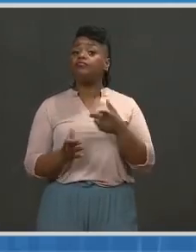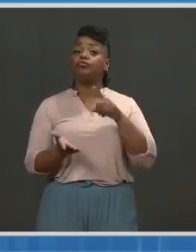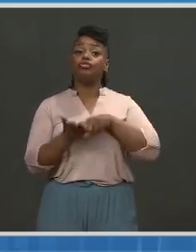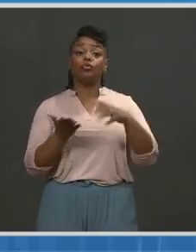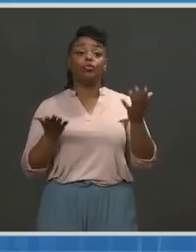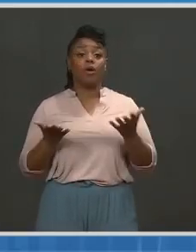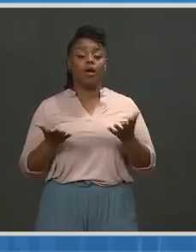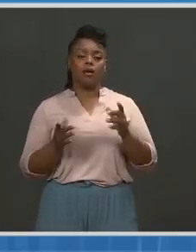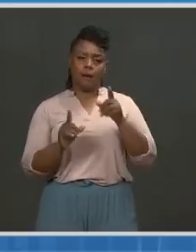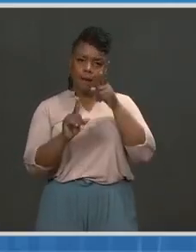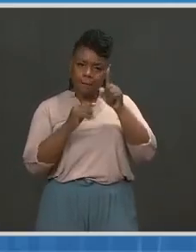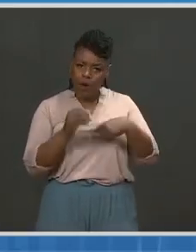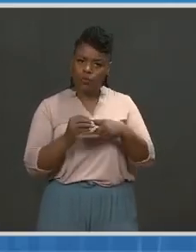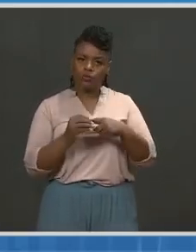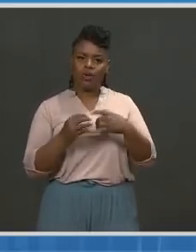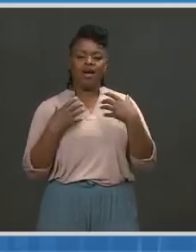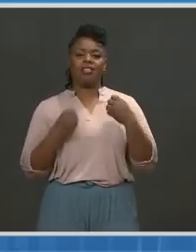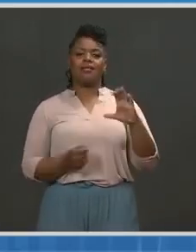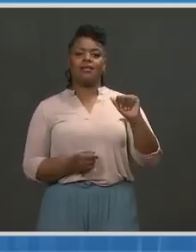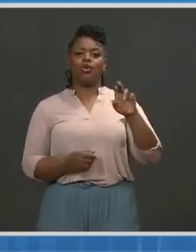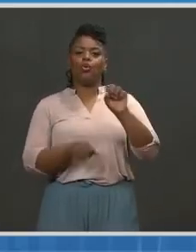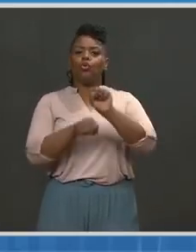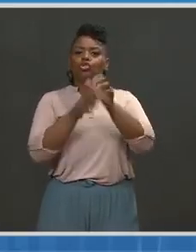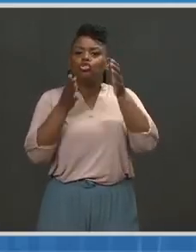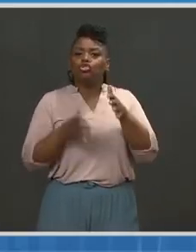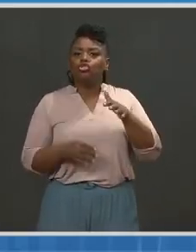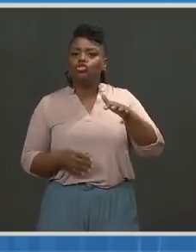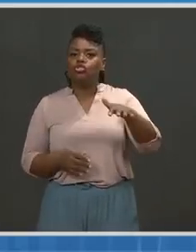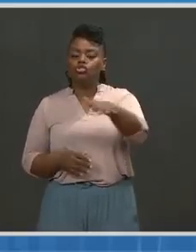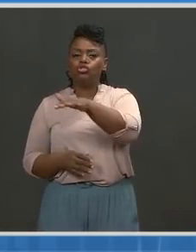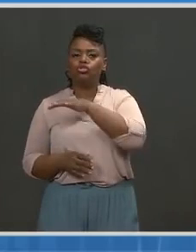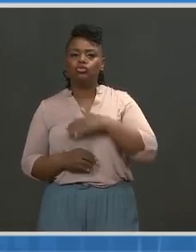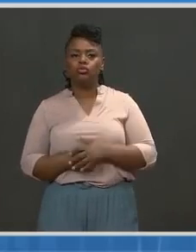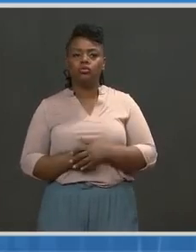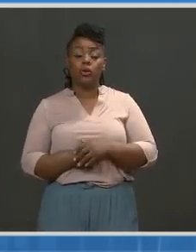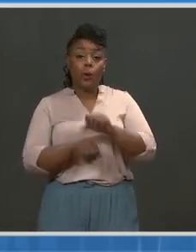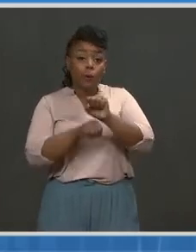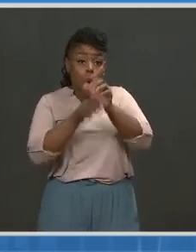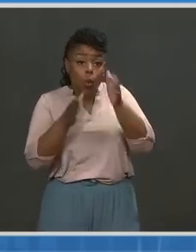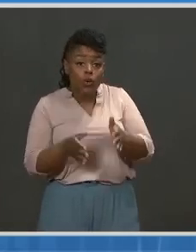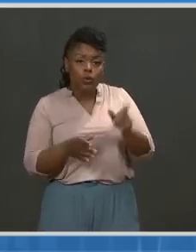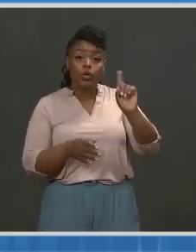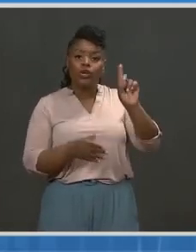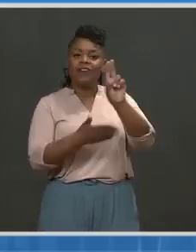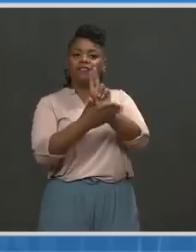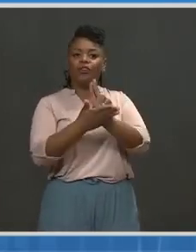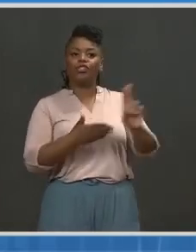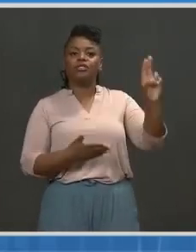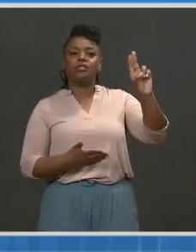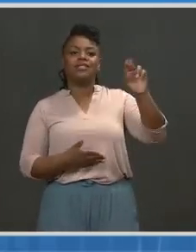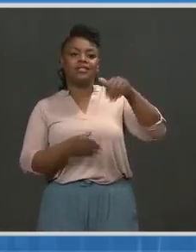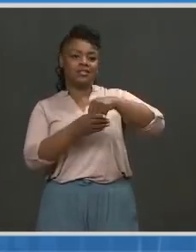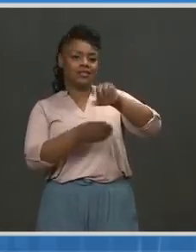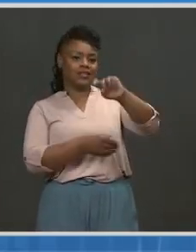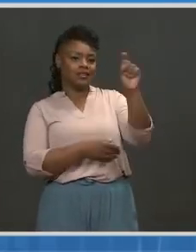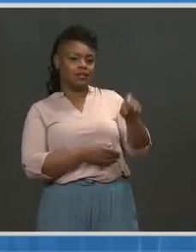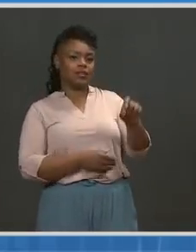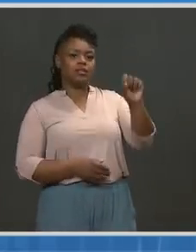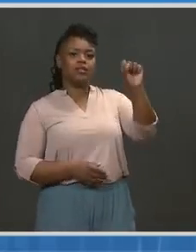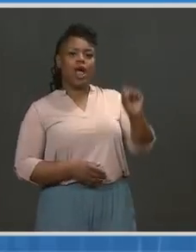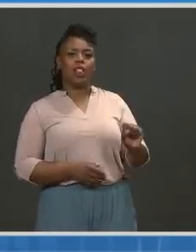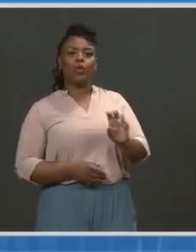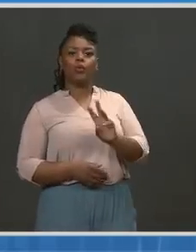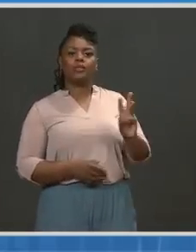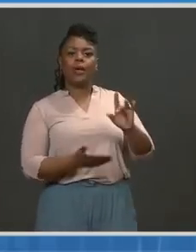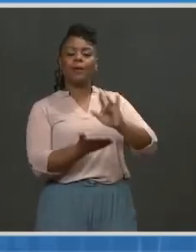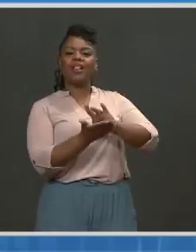this particular study of healthcare workers at employees at the University of Texas Southwestern